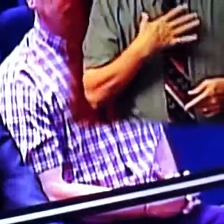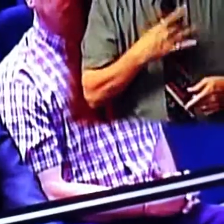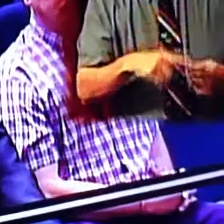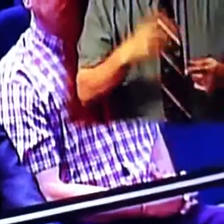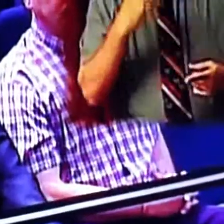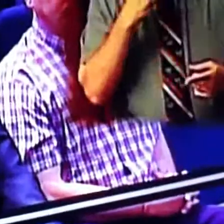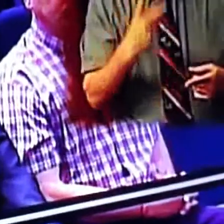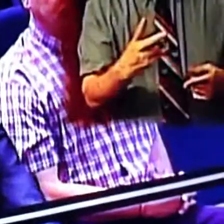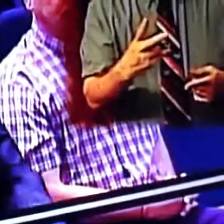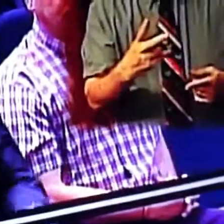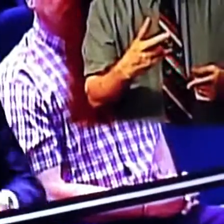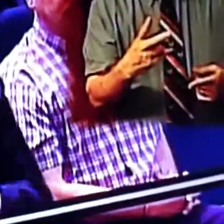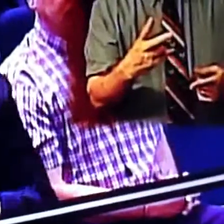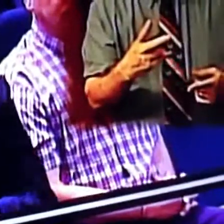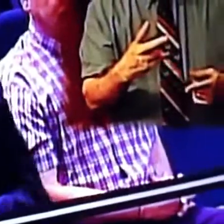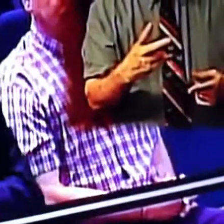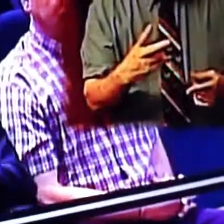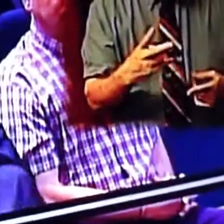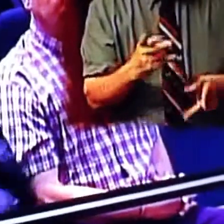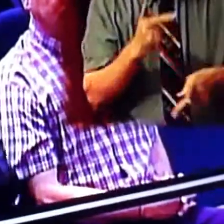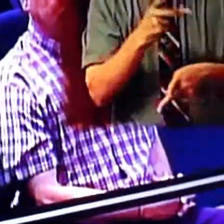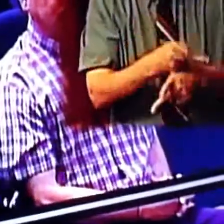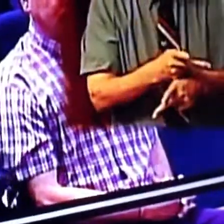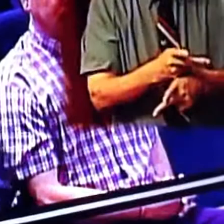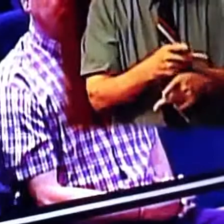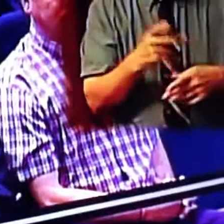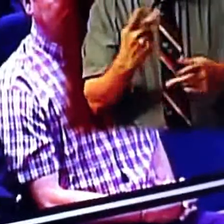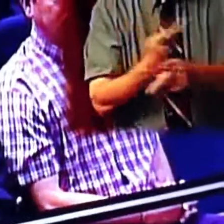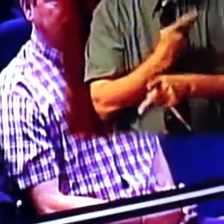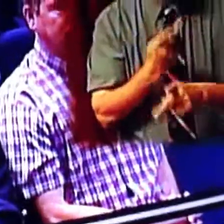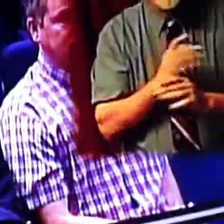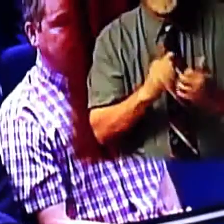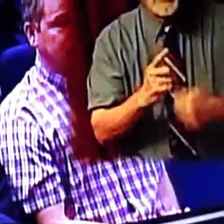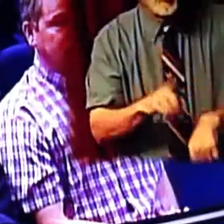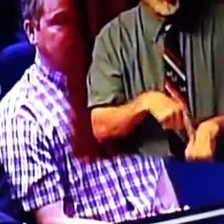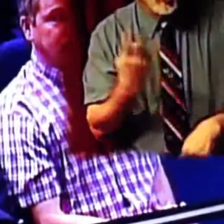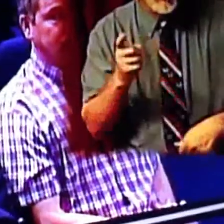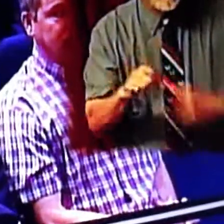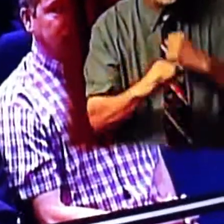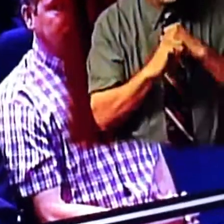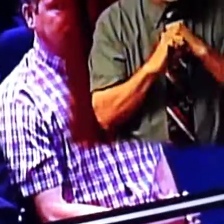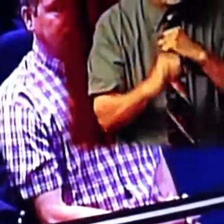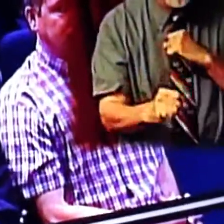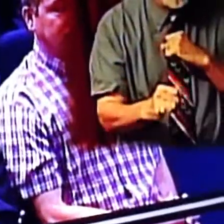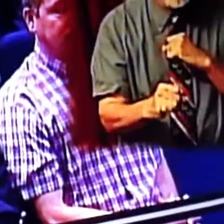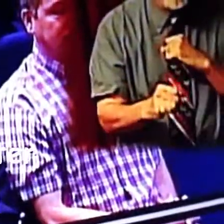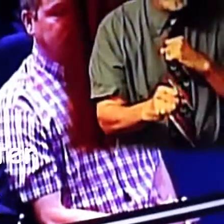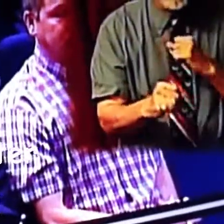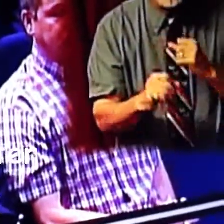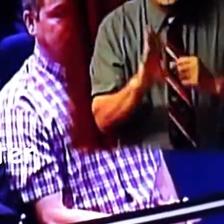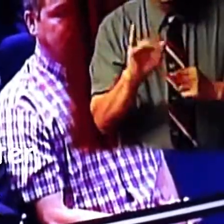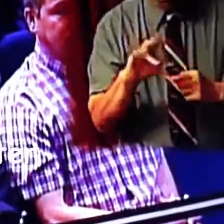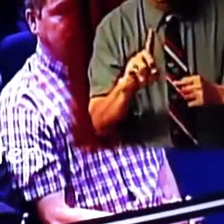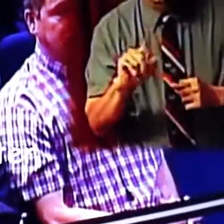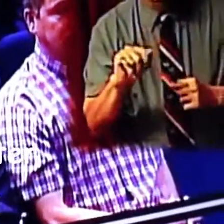see is that we maintain, once we figure out how long we're going to have to extend the bid